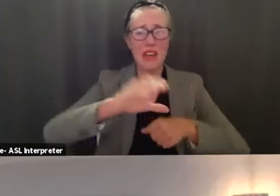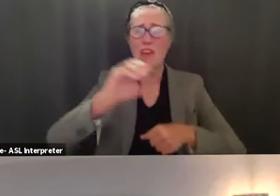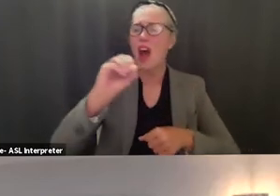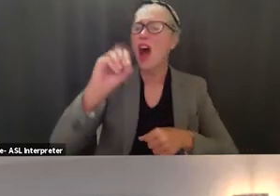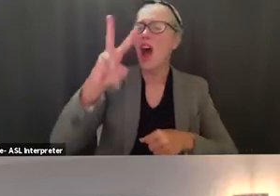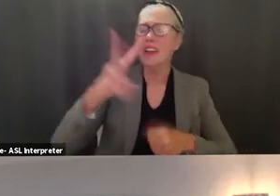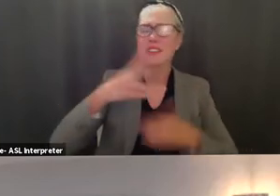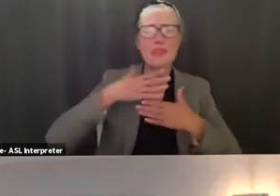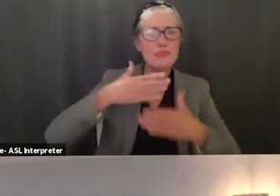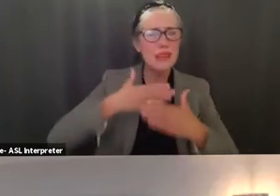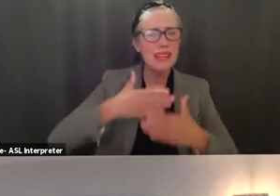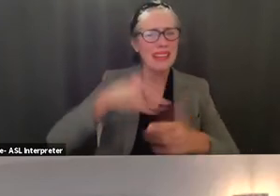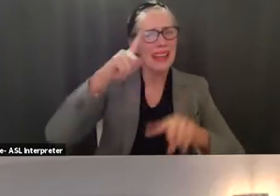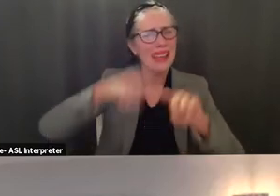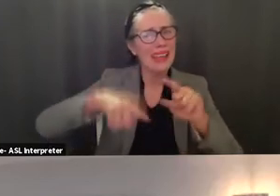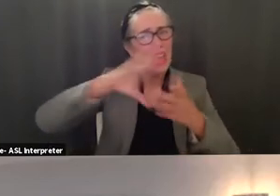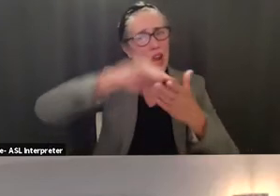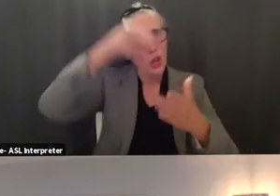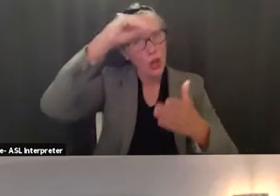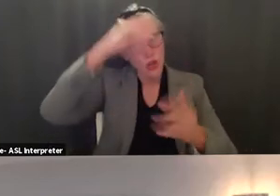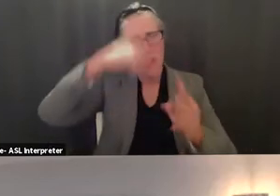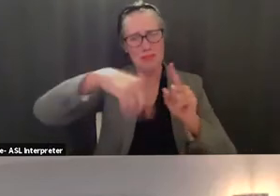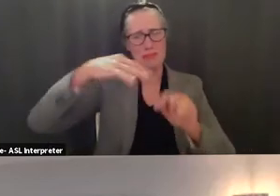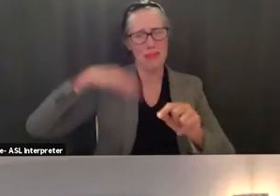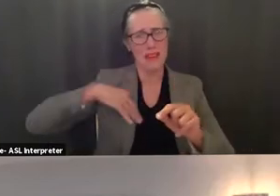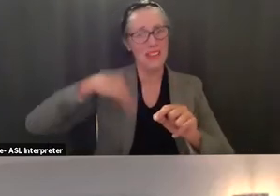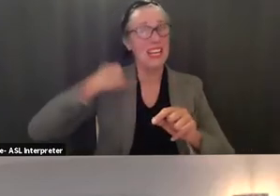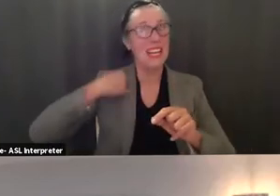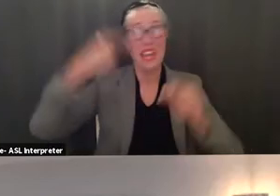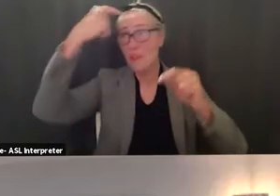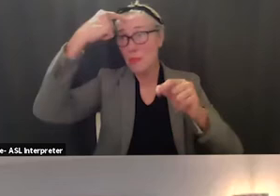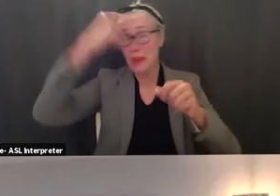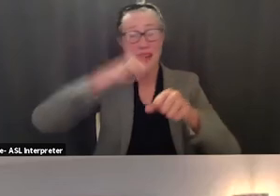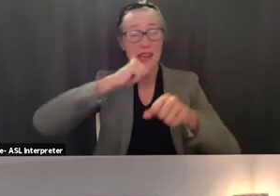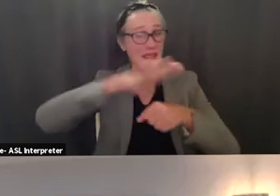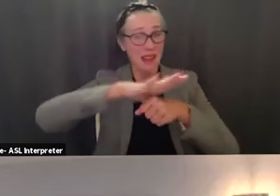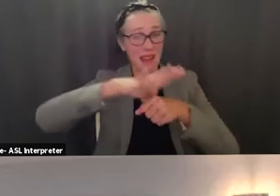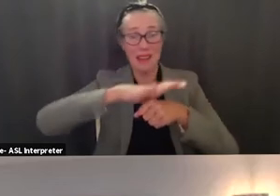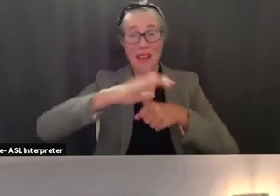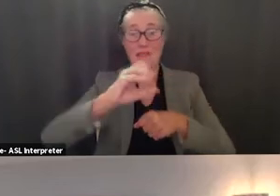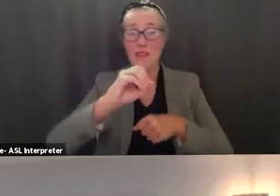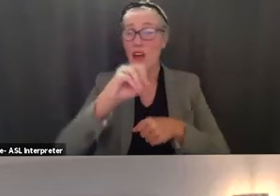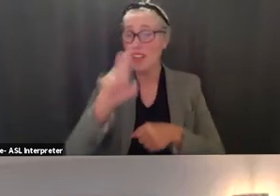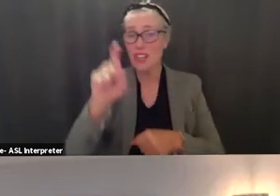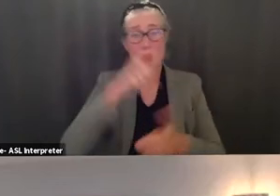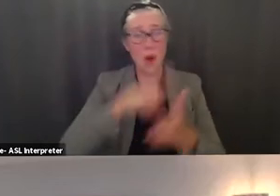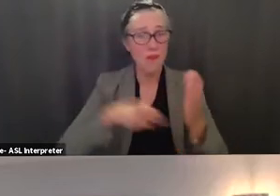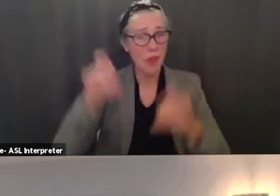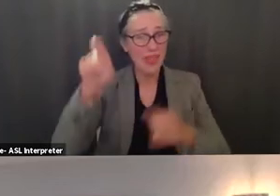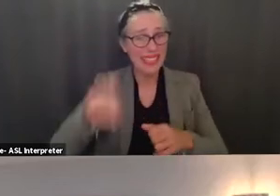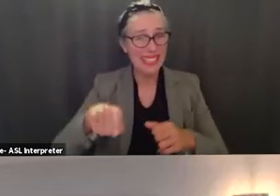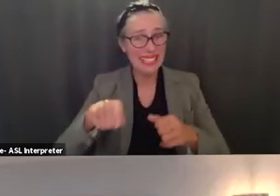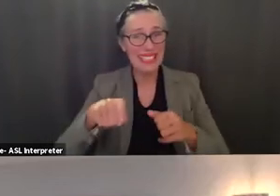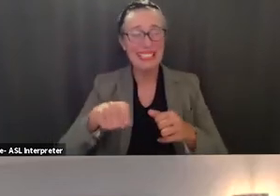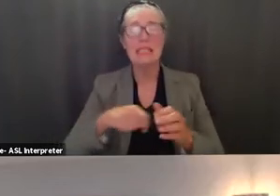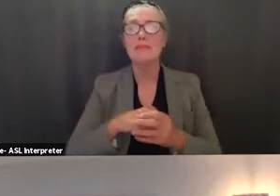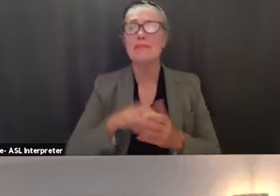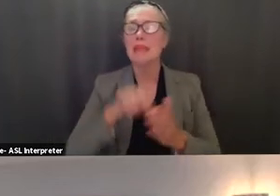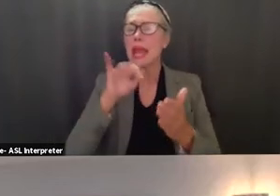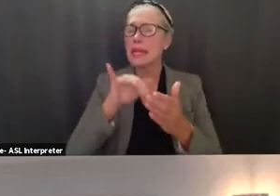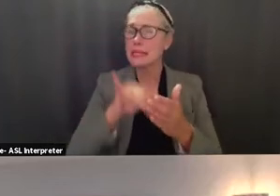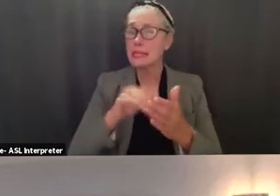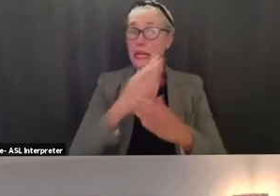in a good way when their brain doesn't get out the oxygen that they need and also there is a study that met in